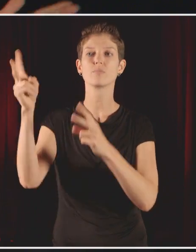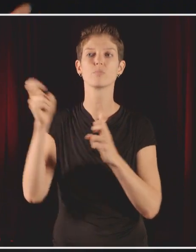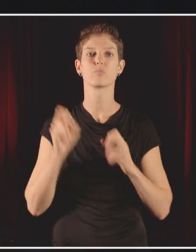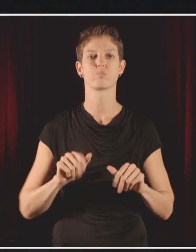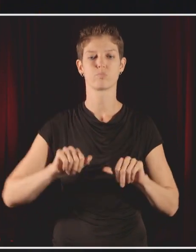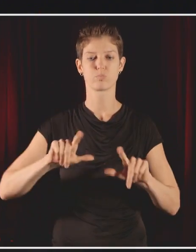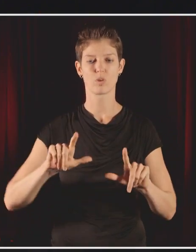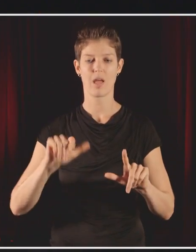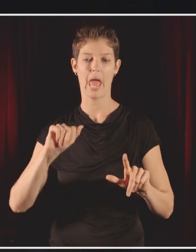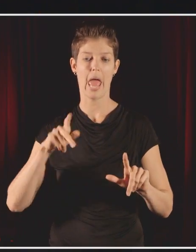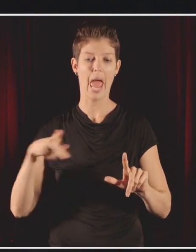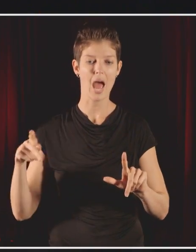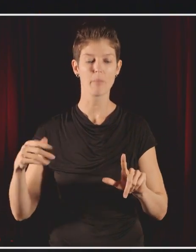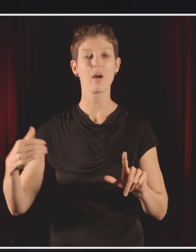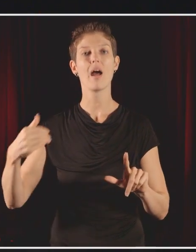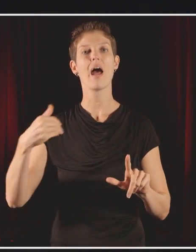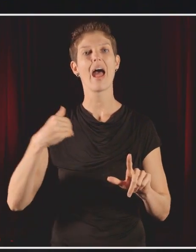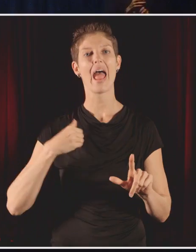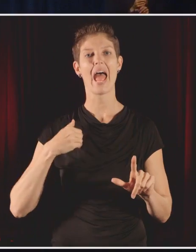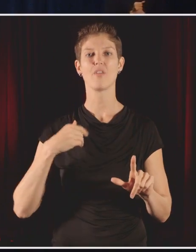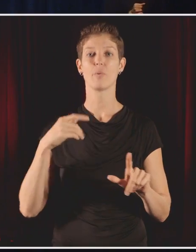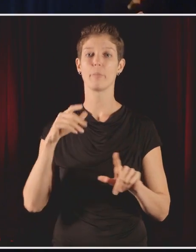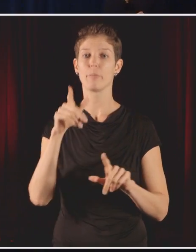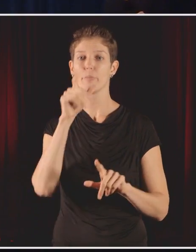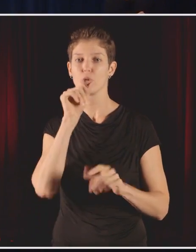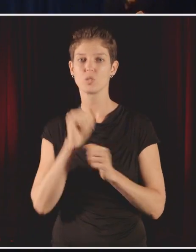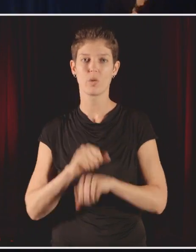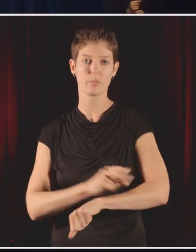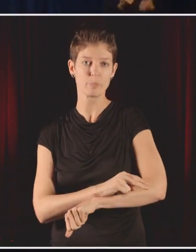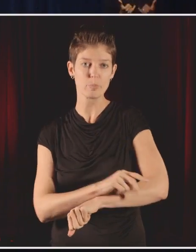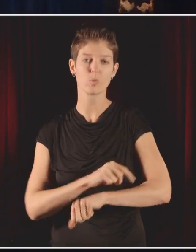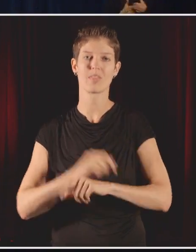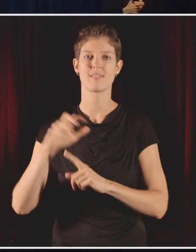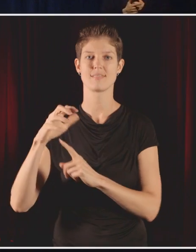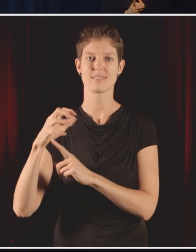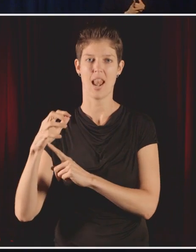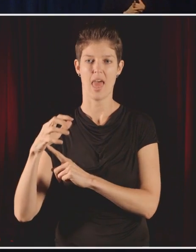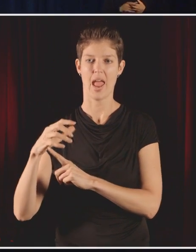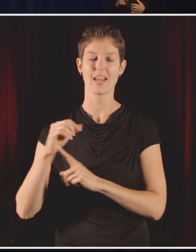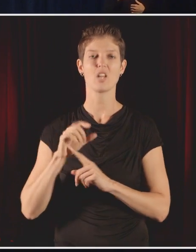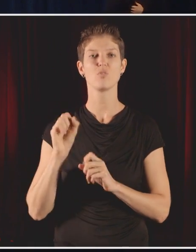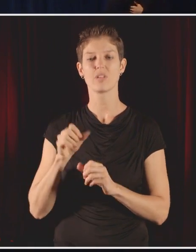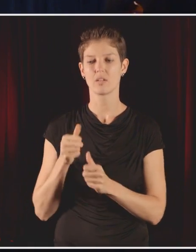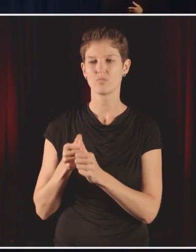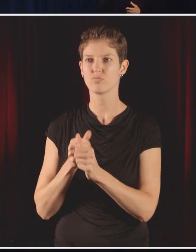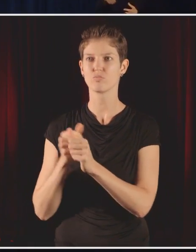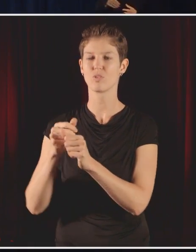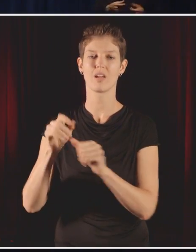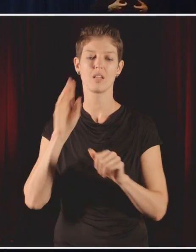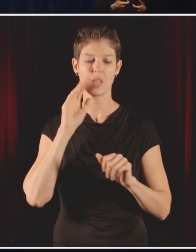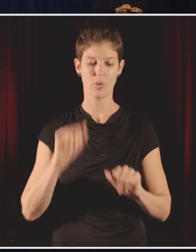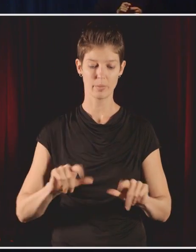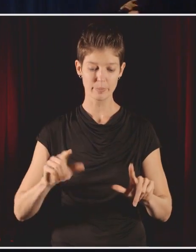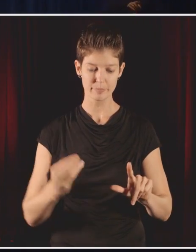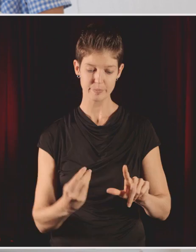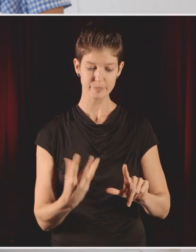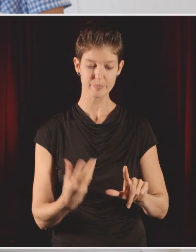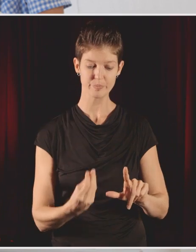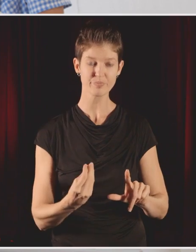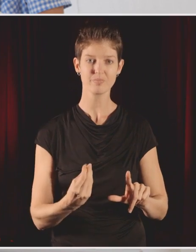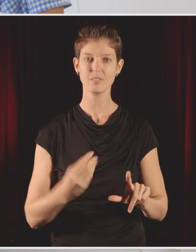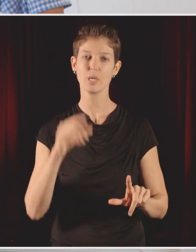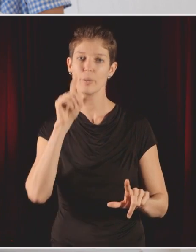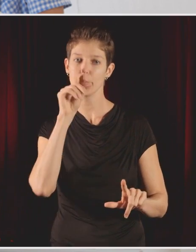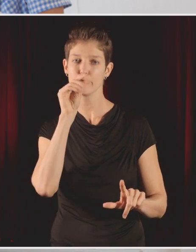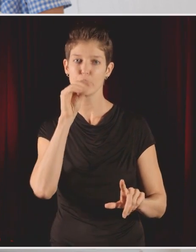birds in real time right now with satellite telemetry, and whenever they move, you get a little tweet, and it tells you your bird's moving. So check that out. My